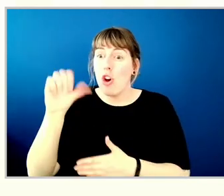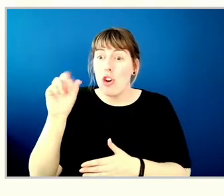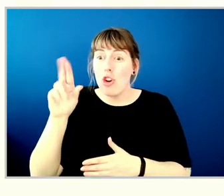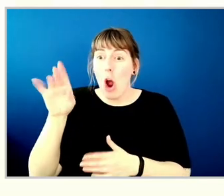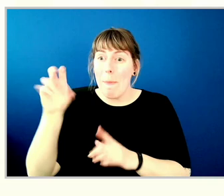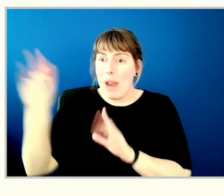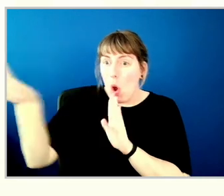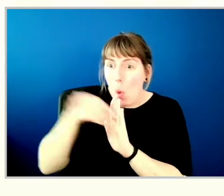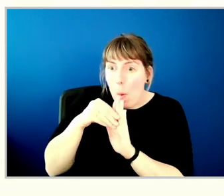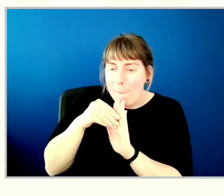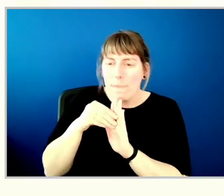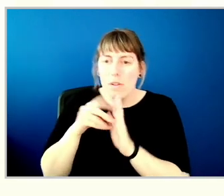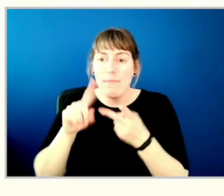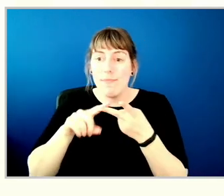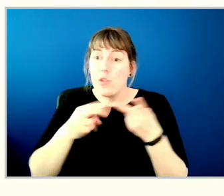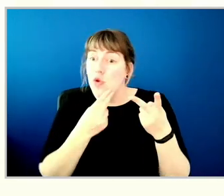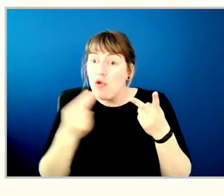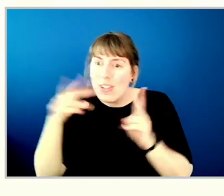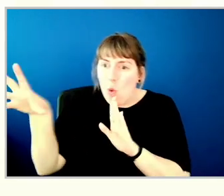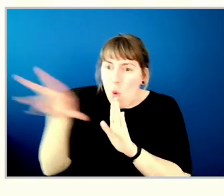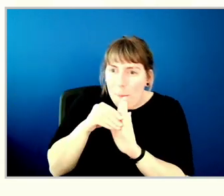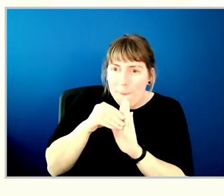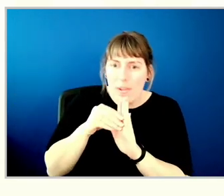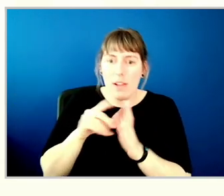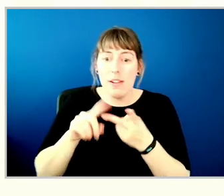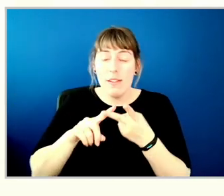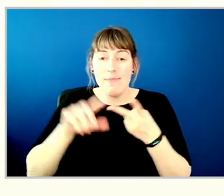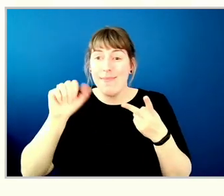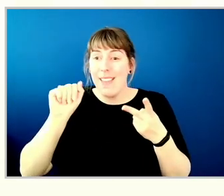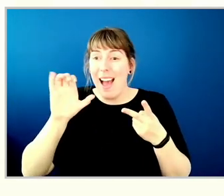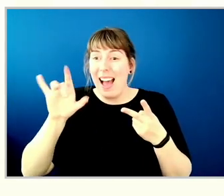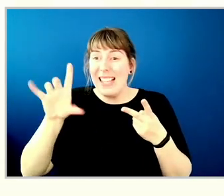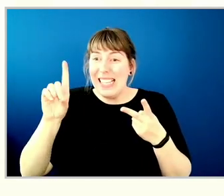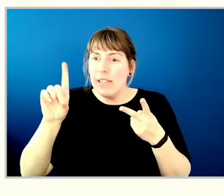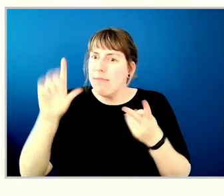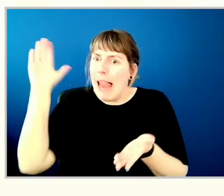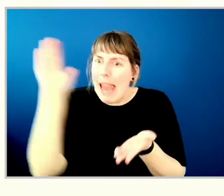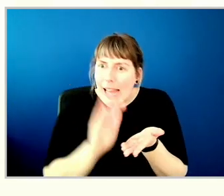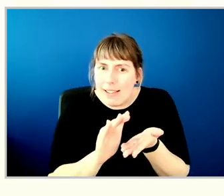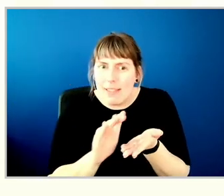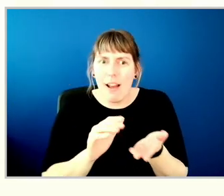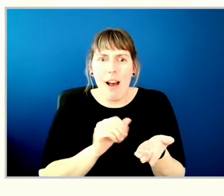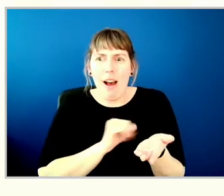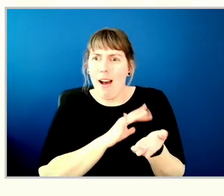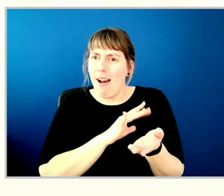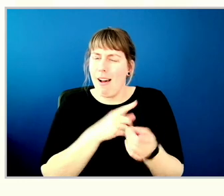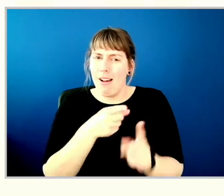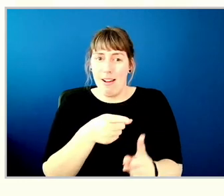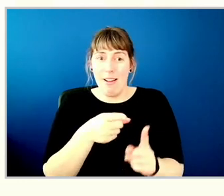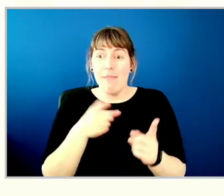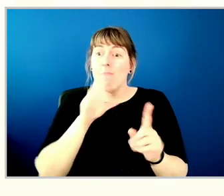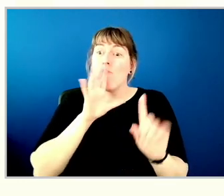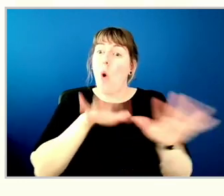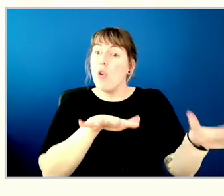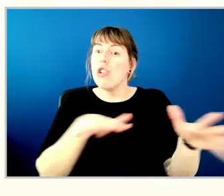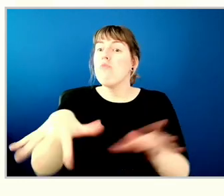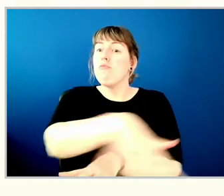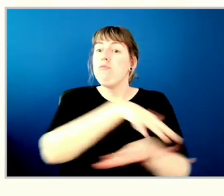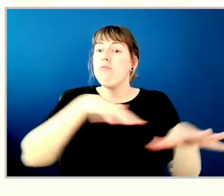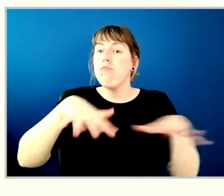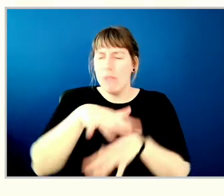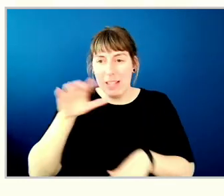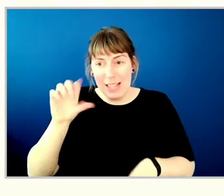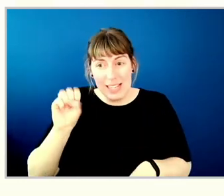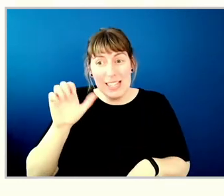uptakes excess nutrients, it reduces acidification, and it creates habitat for things that live in the ocean. Seaweed can have a